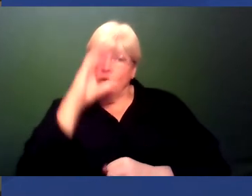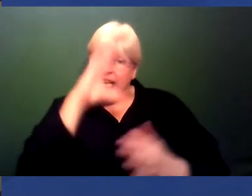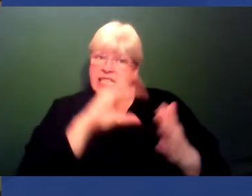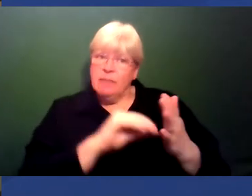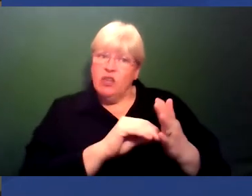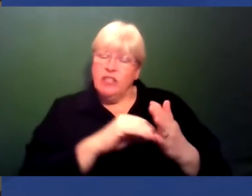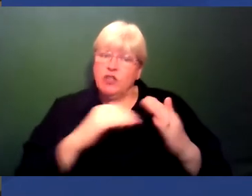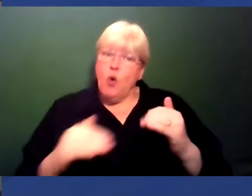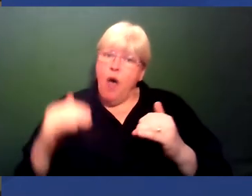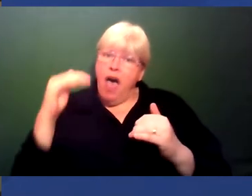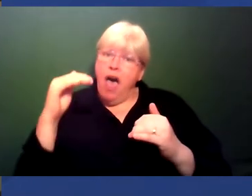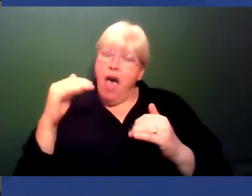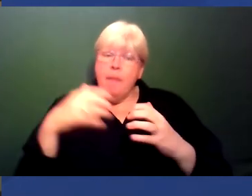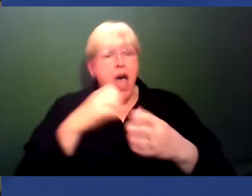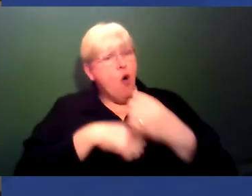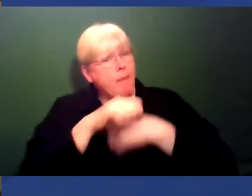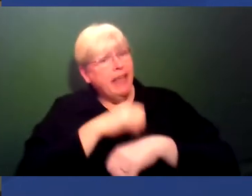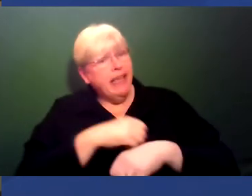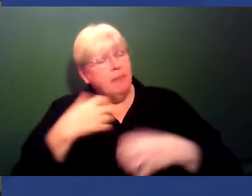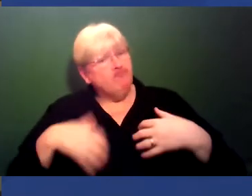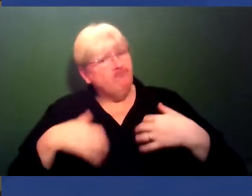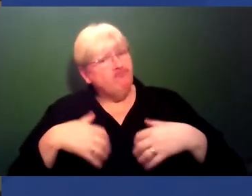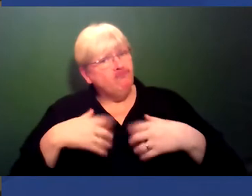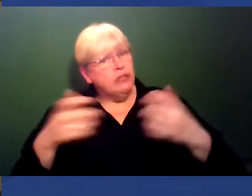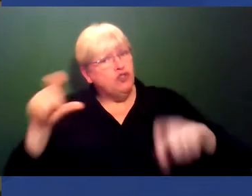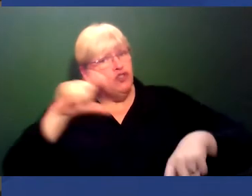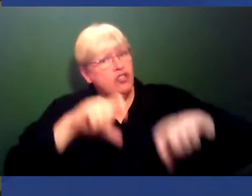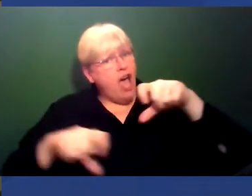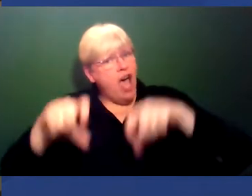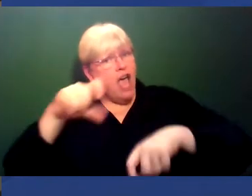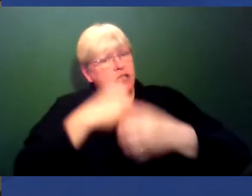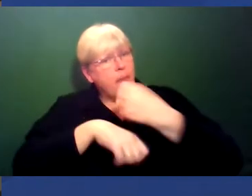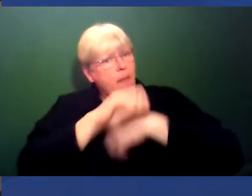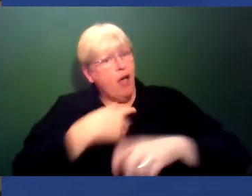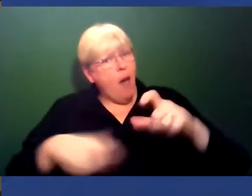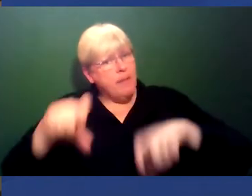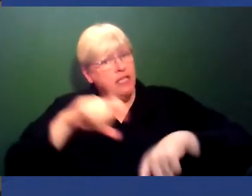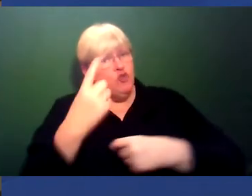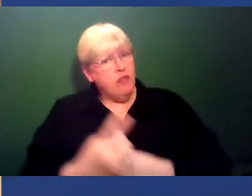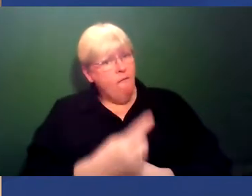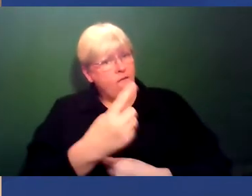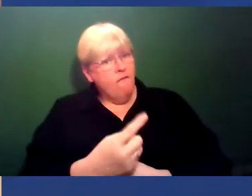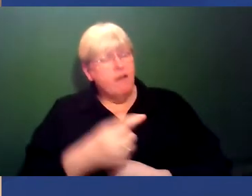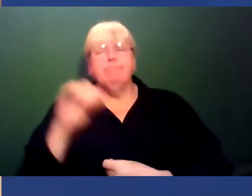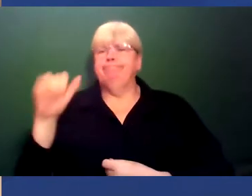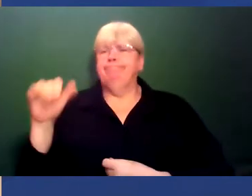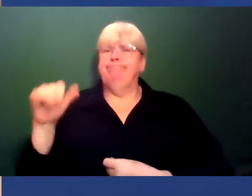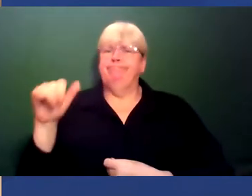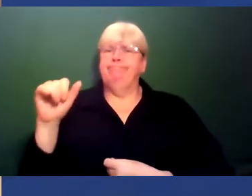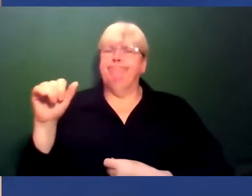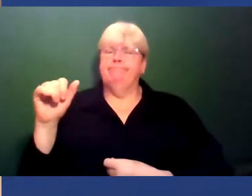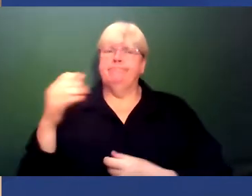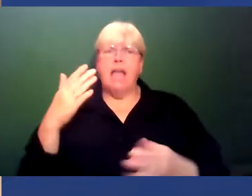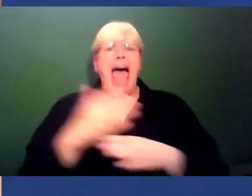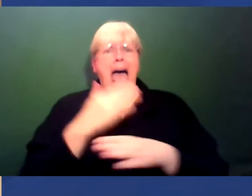up and how you became interested in science and in actually becoming a scientist? Yeah, so I was a very